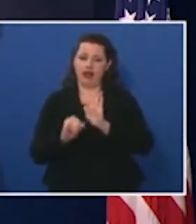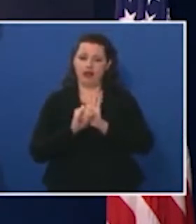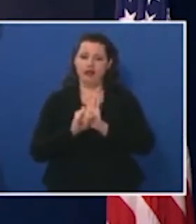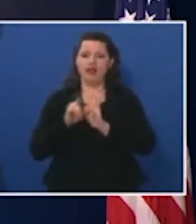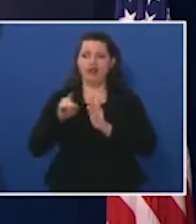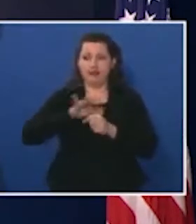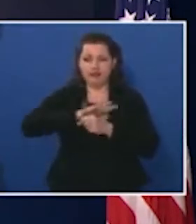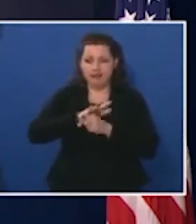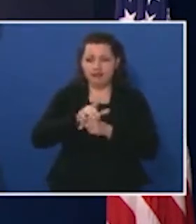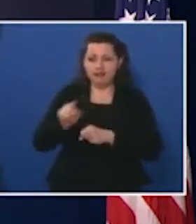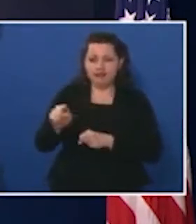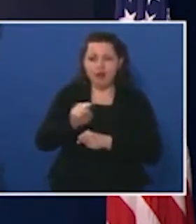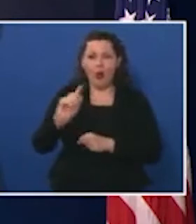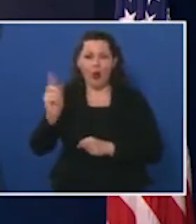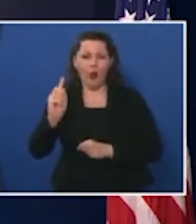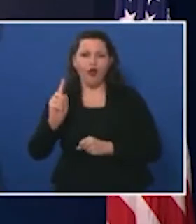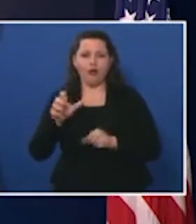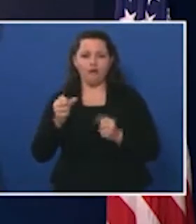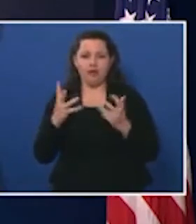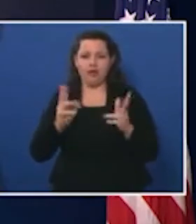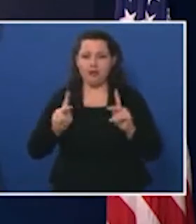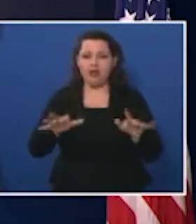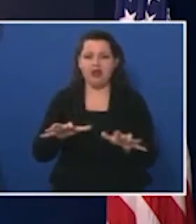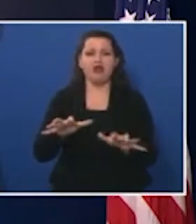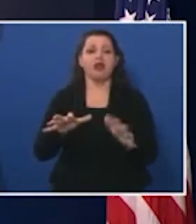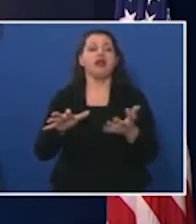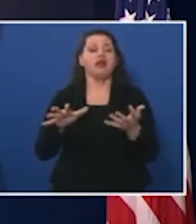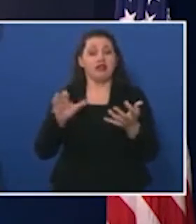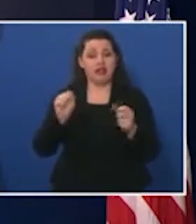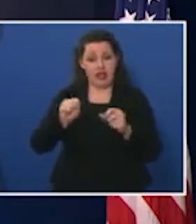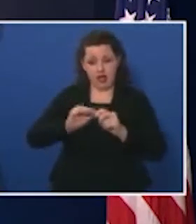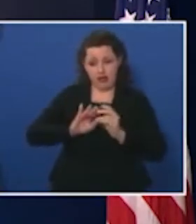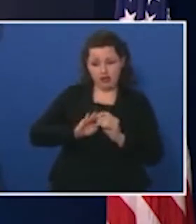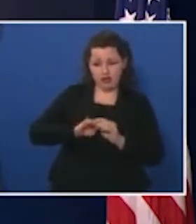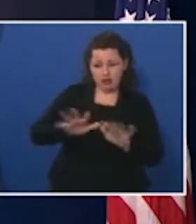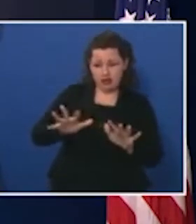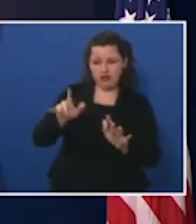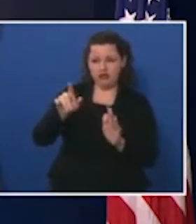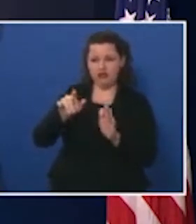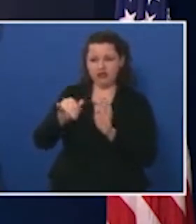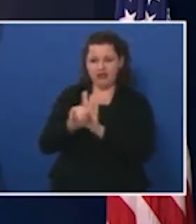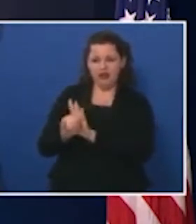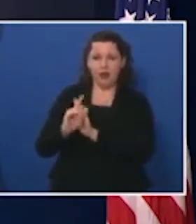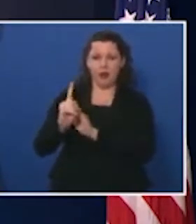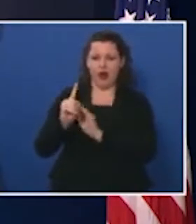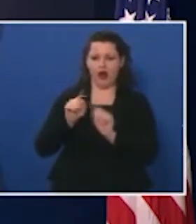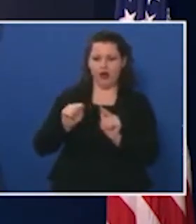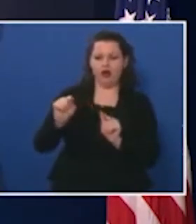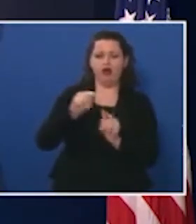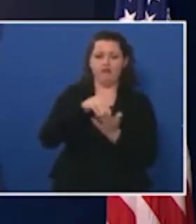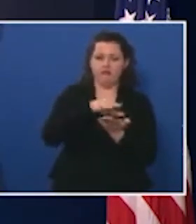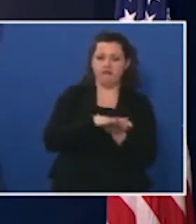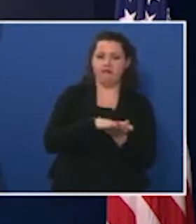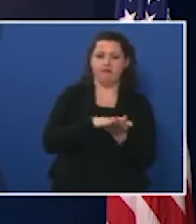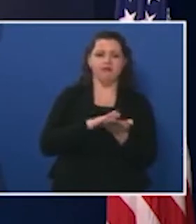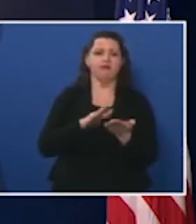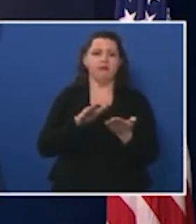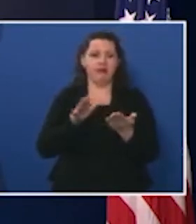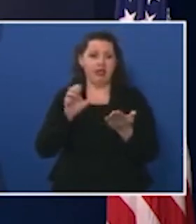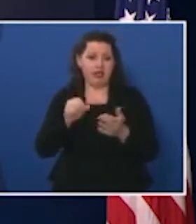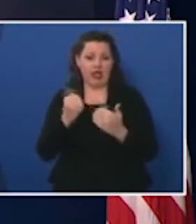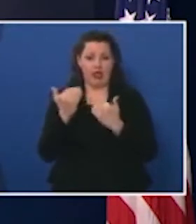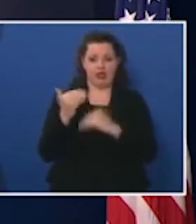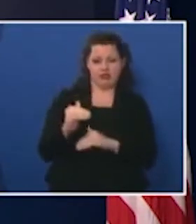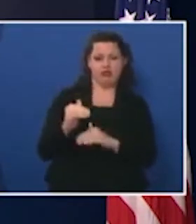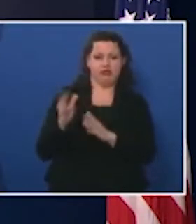the virus is most active track its spread and scope and put measures in place to contain it delivering the long